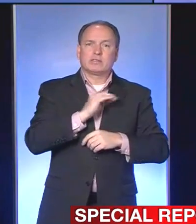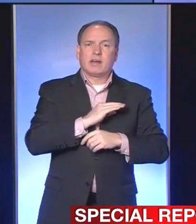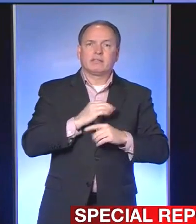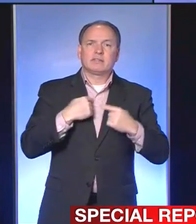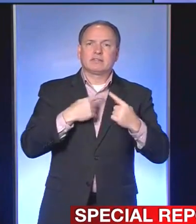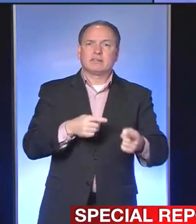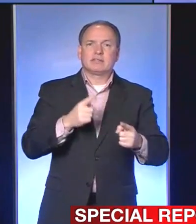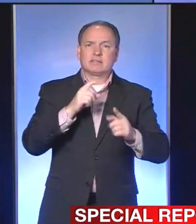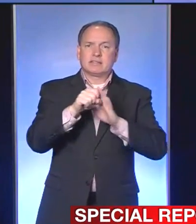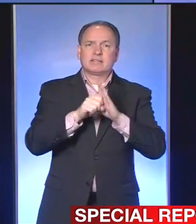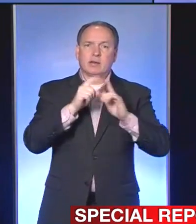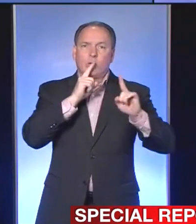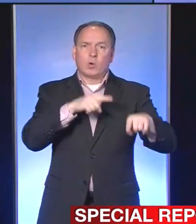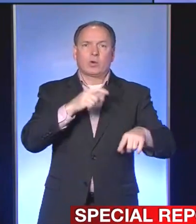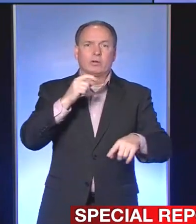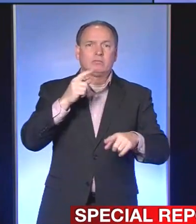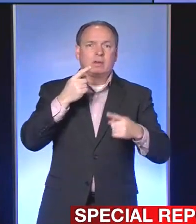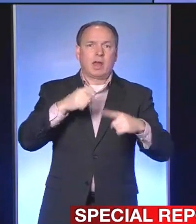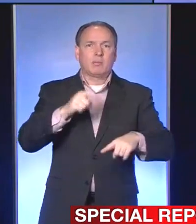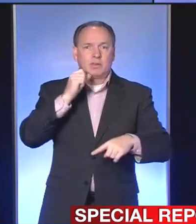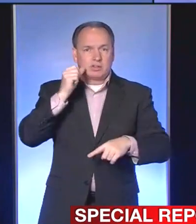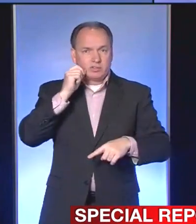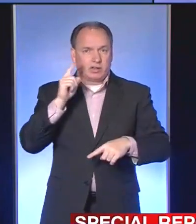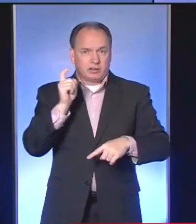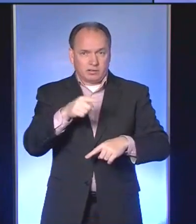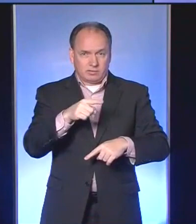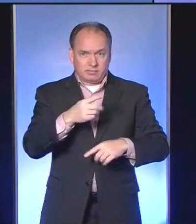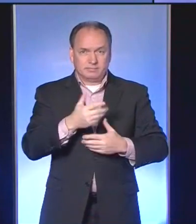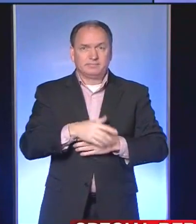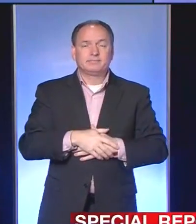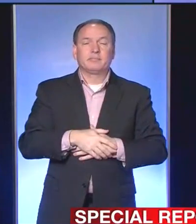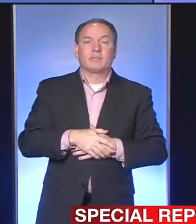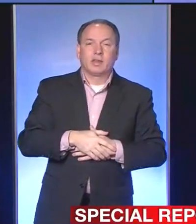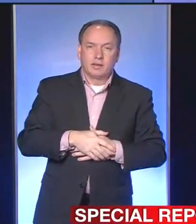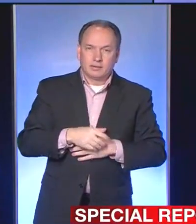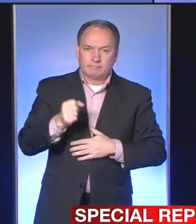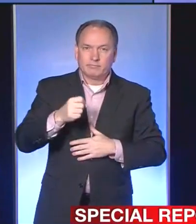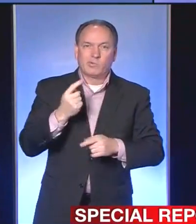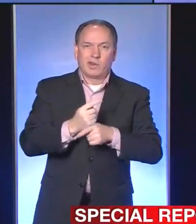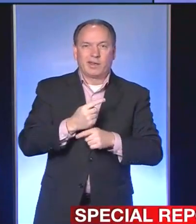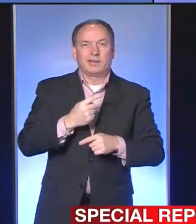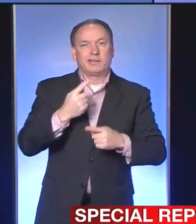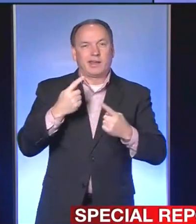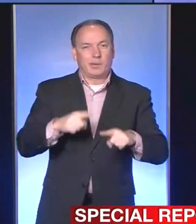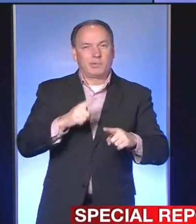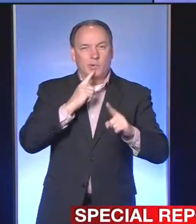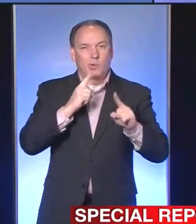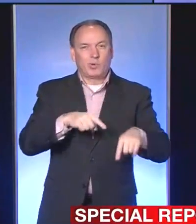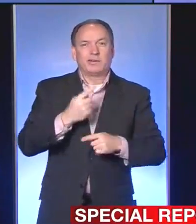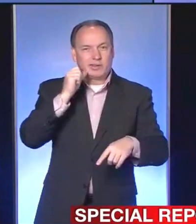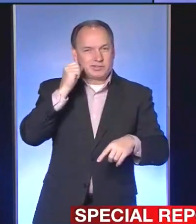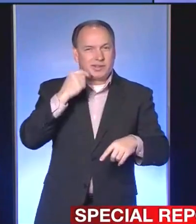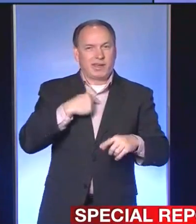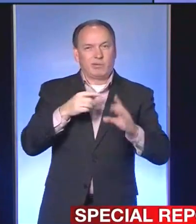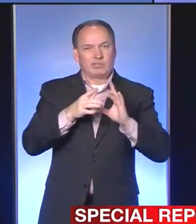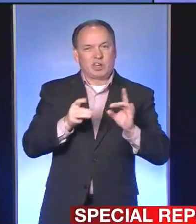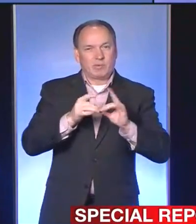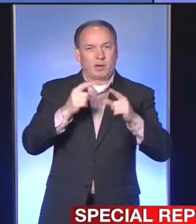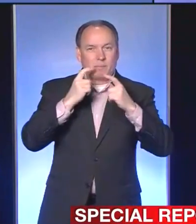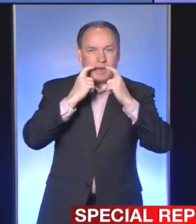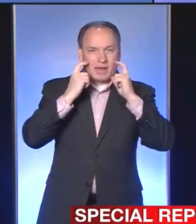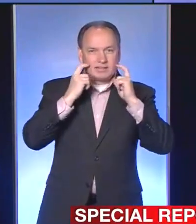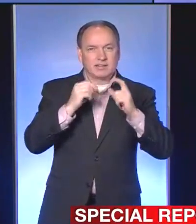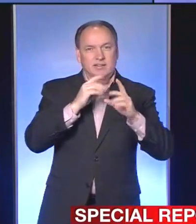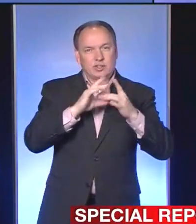state order came down? Right. So that order came down while I was standing here yesterday talking about masks and talking